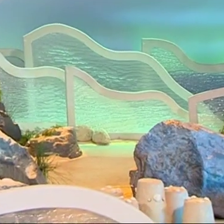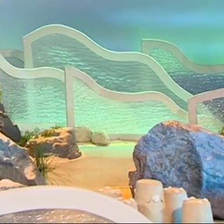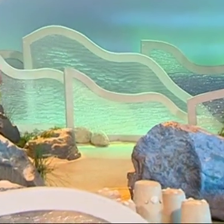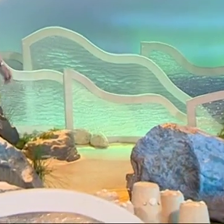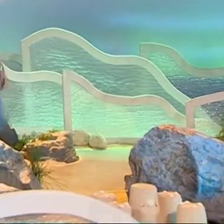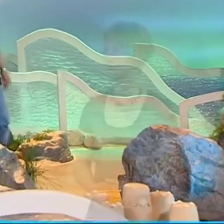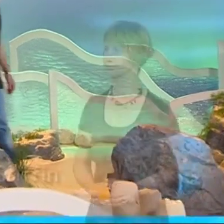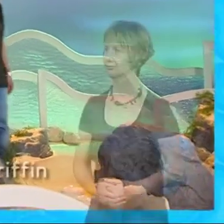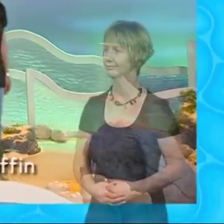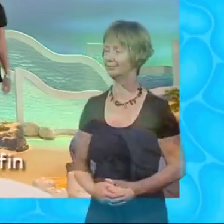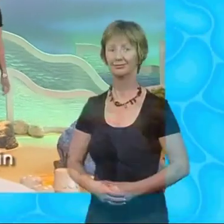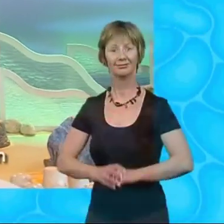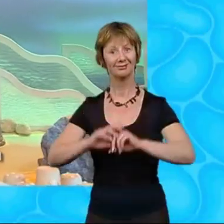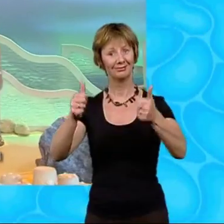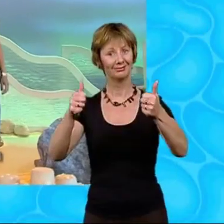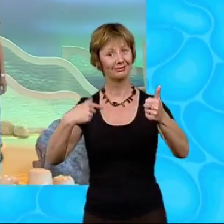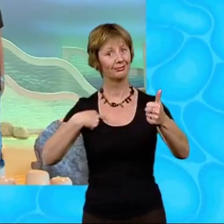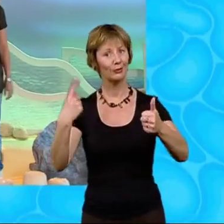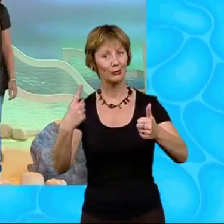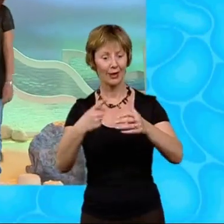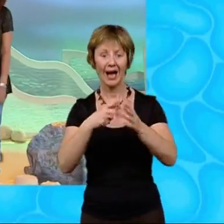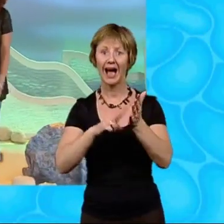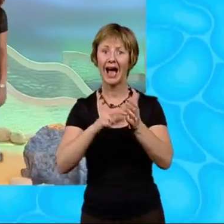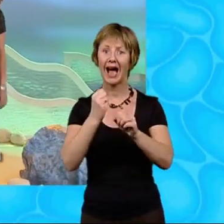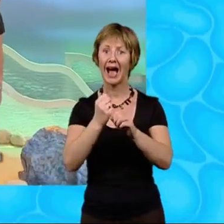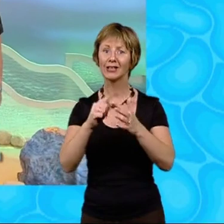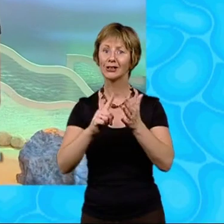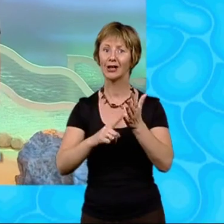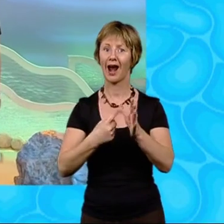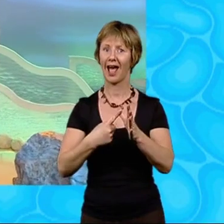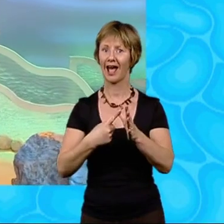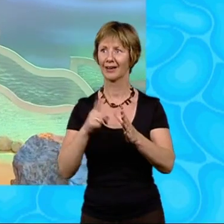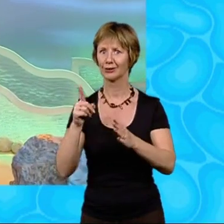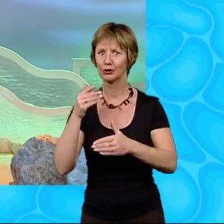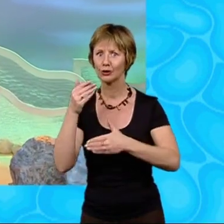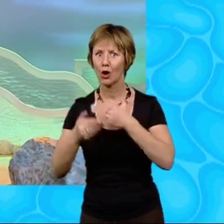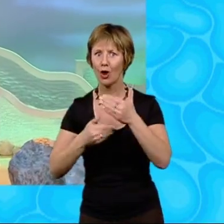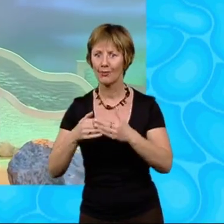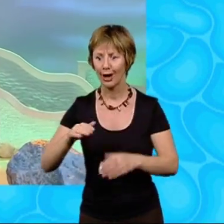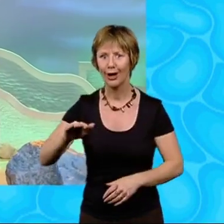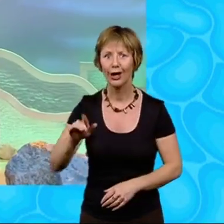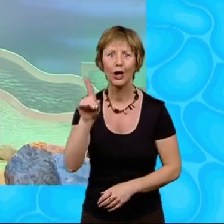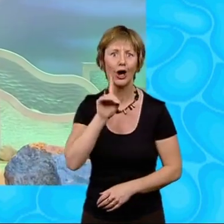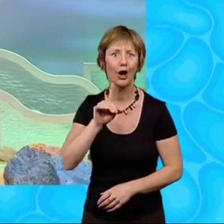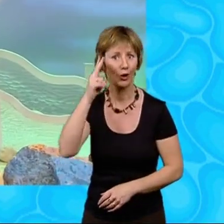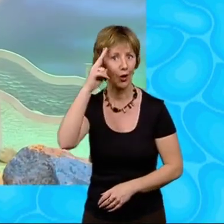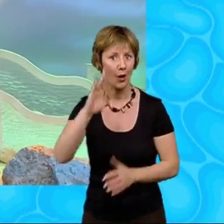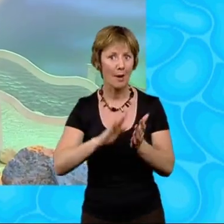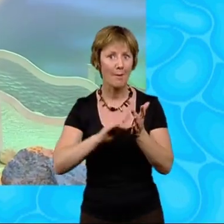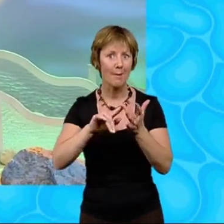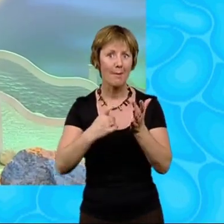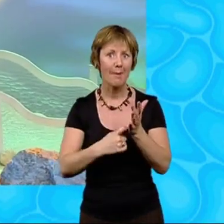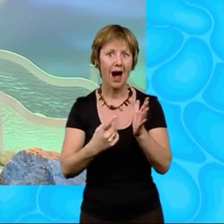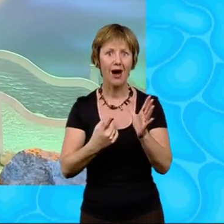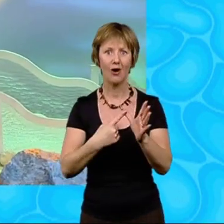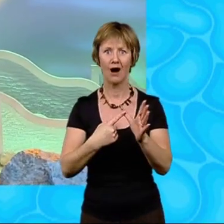Hello, I'm Angela, and this is the story of a little girl called Mira Morris. It's about what happened on her first day